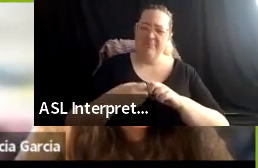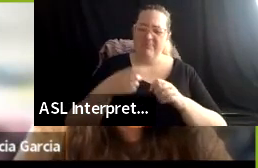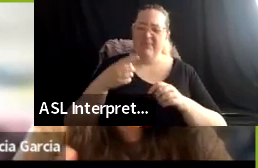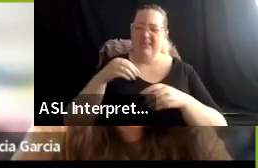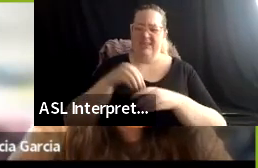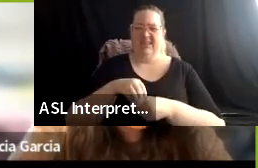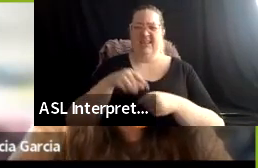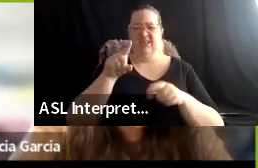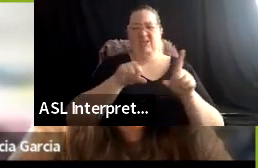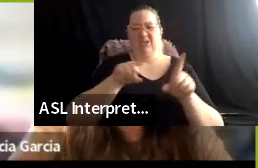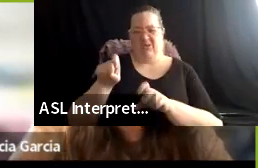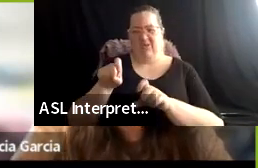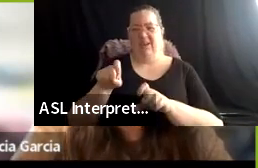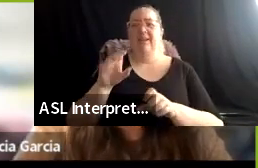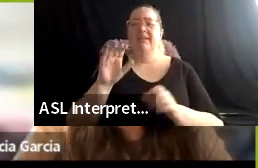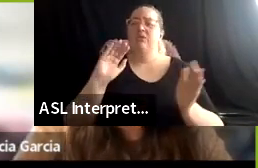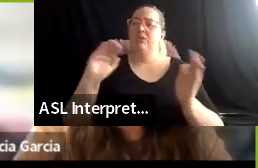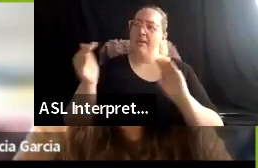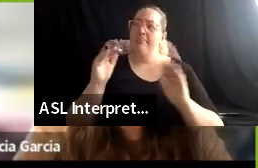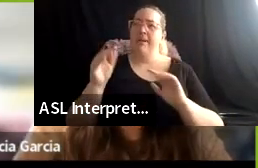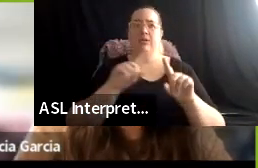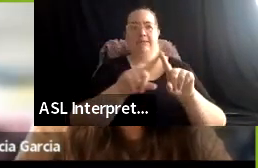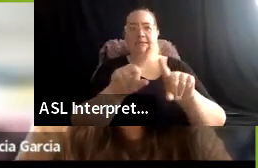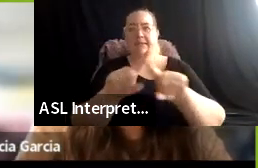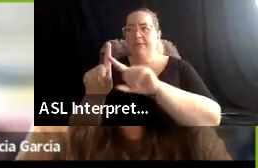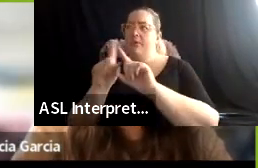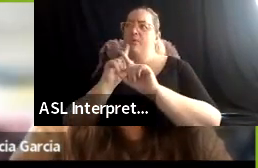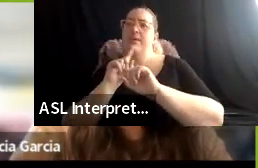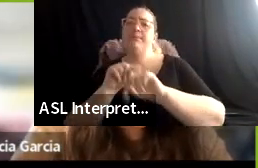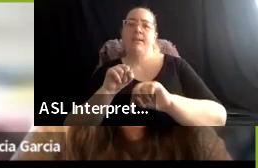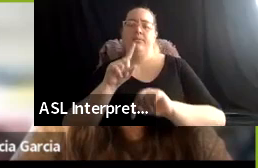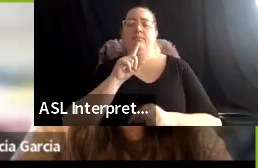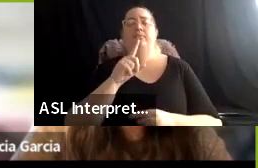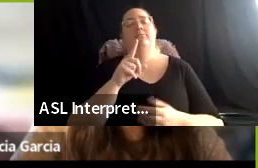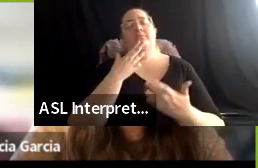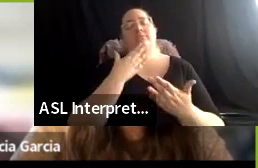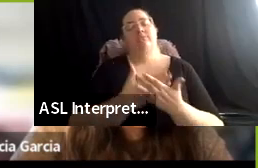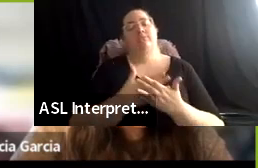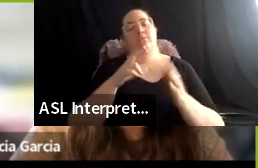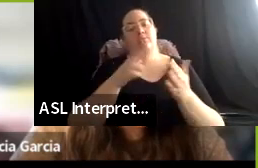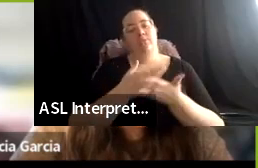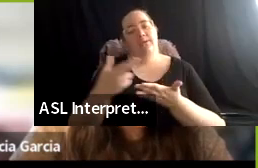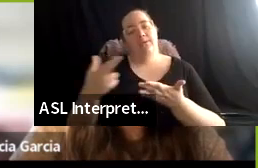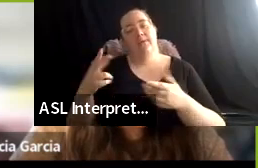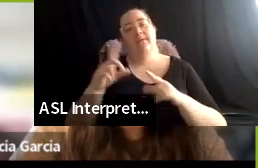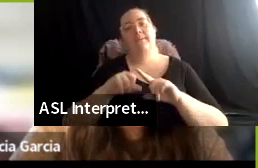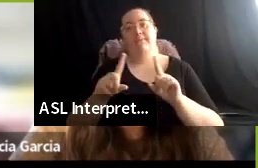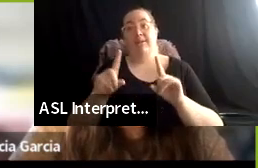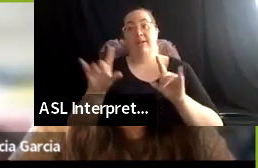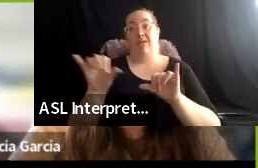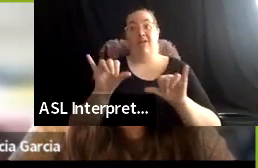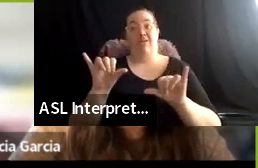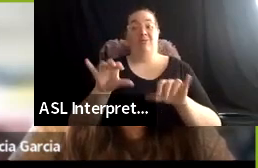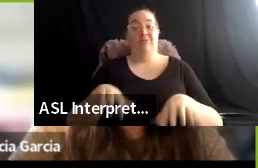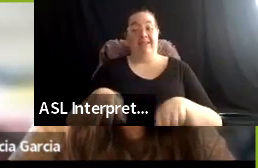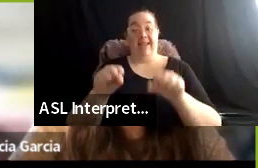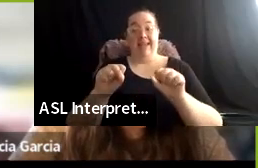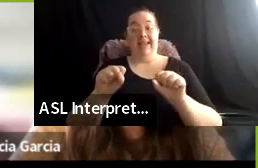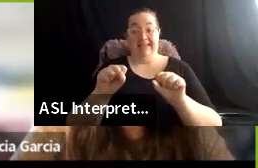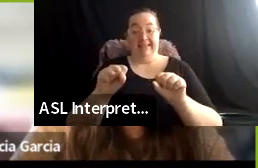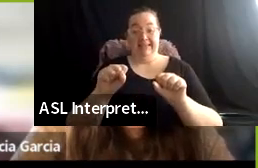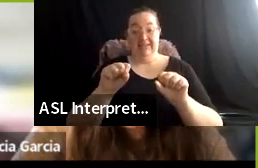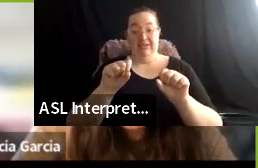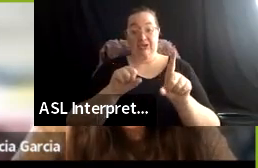different institutions responses is a really great resource, but I think also taking the survey is a really great, um,